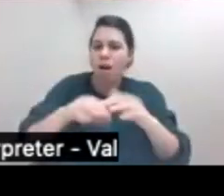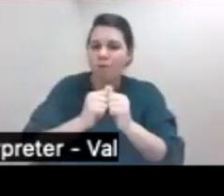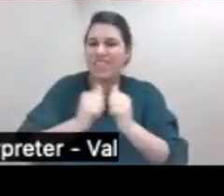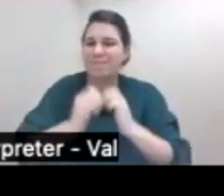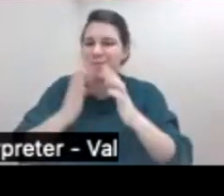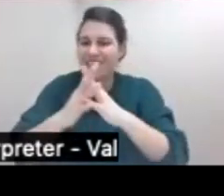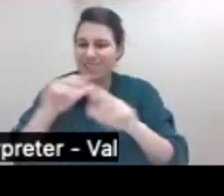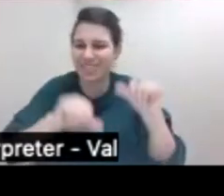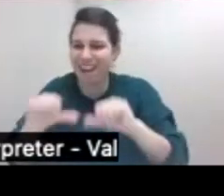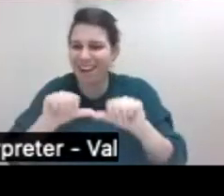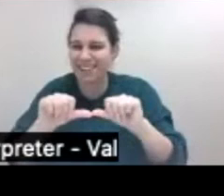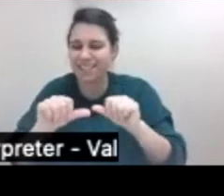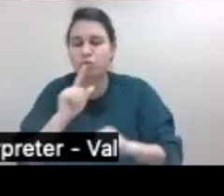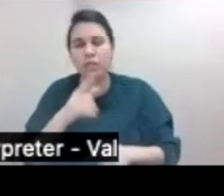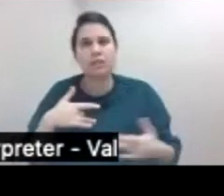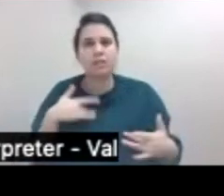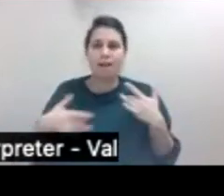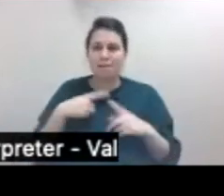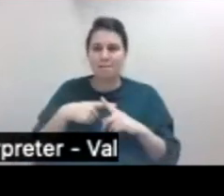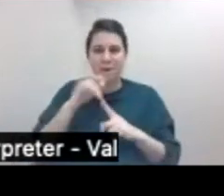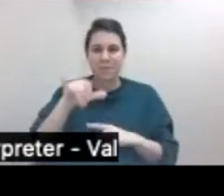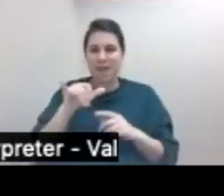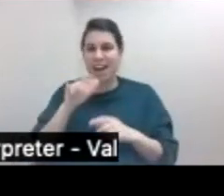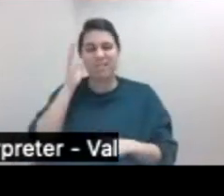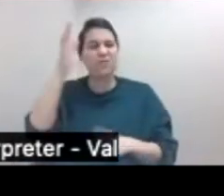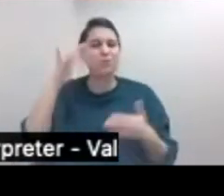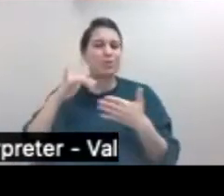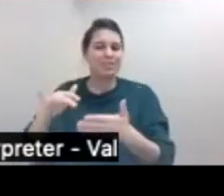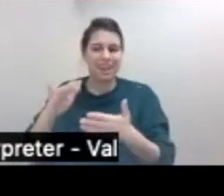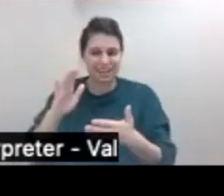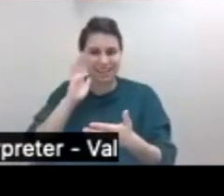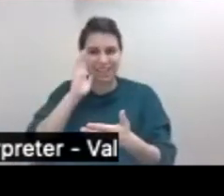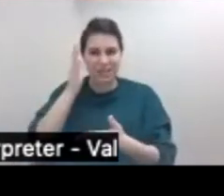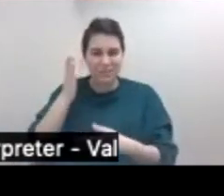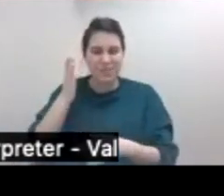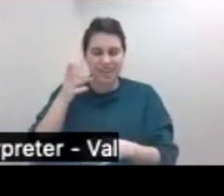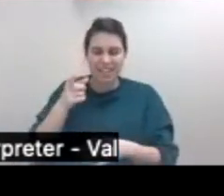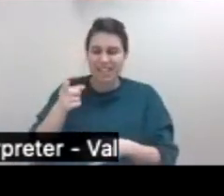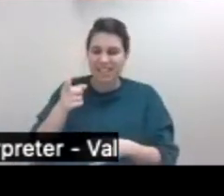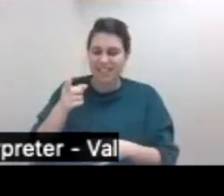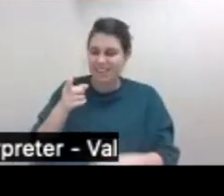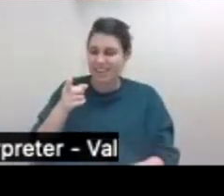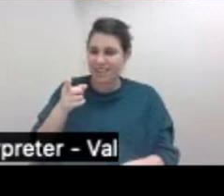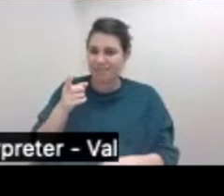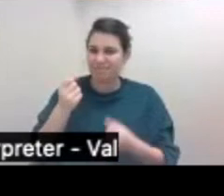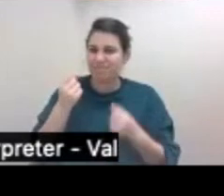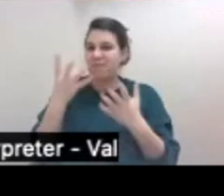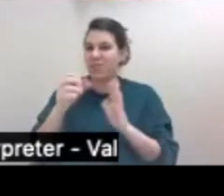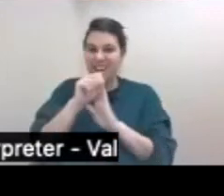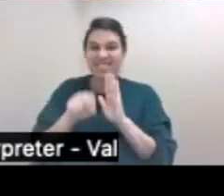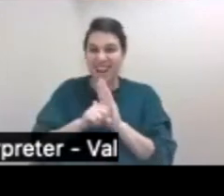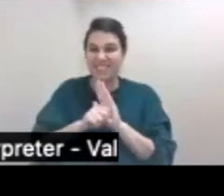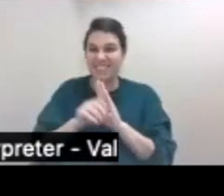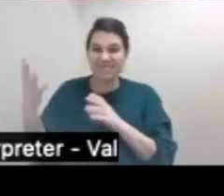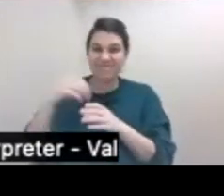very, very excited about the future direction in our future studies will be in. Actually, they will be multi state trials rather